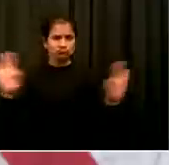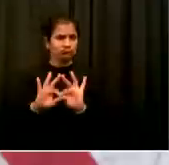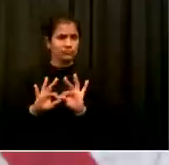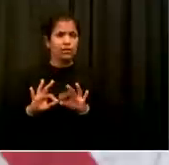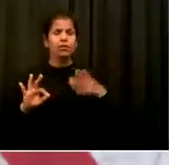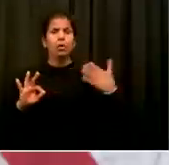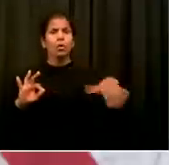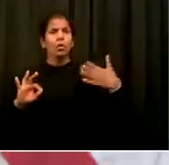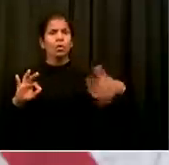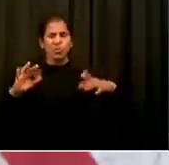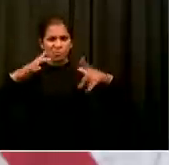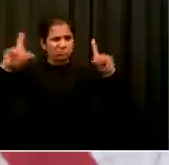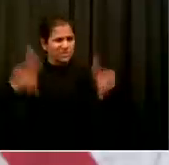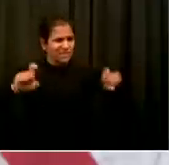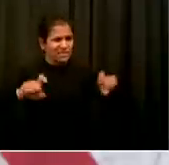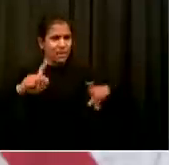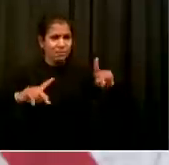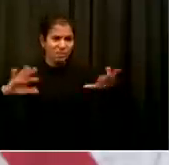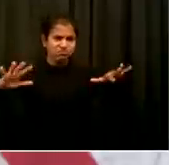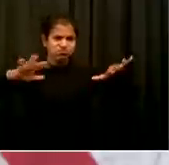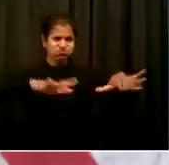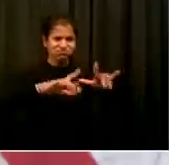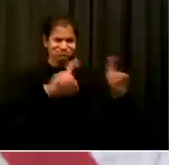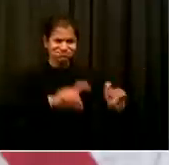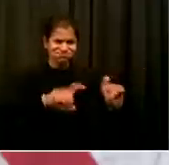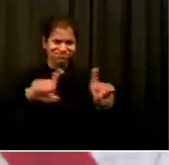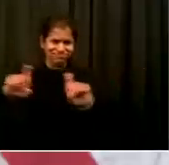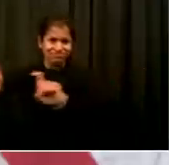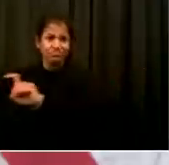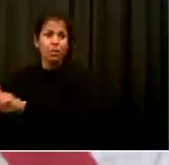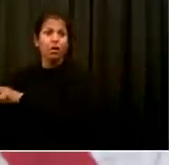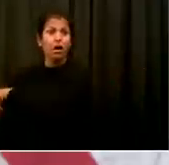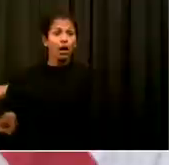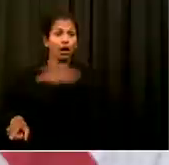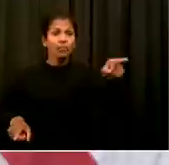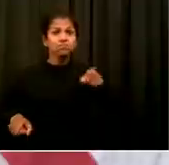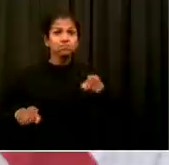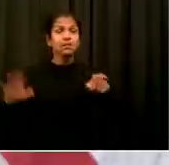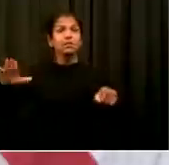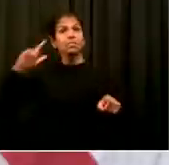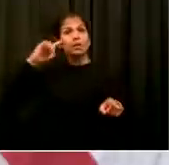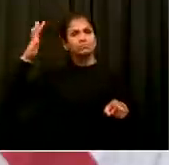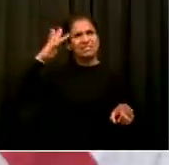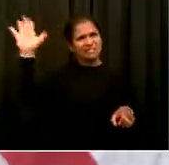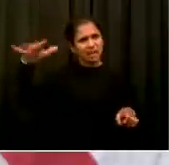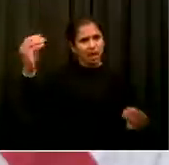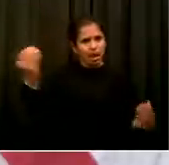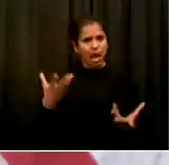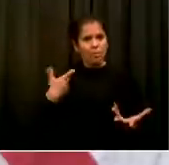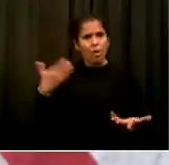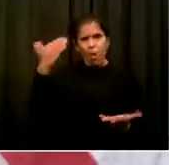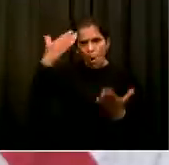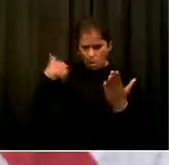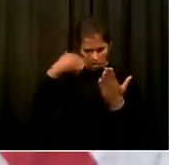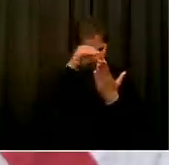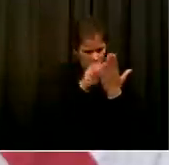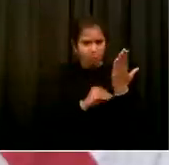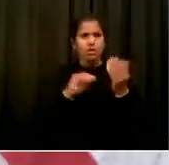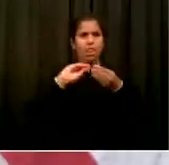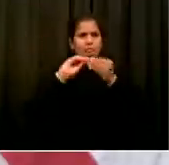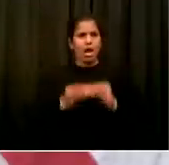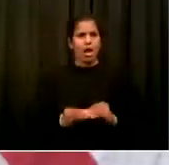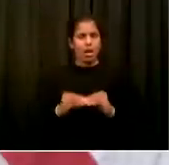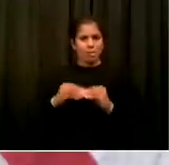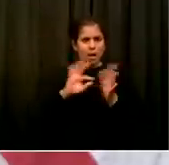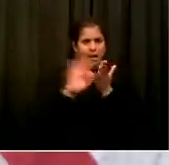massive testing regime. We do more tests per capita every day than European countries like Germany and Asian countries like